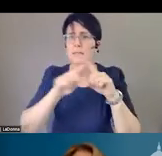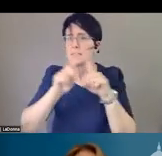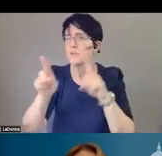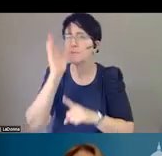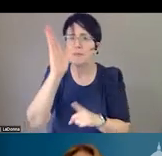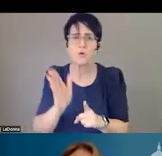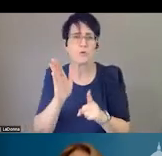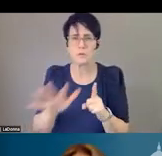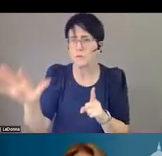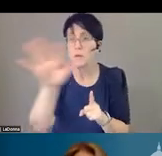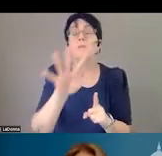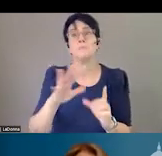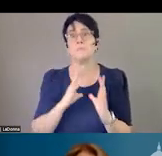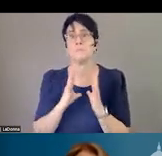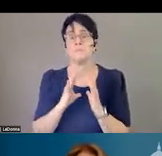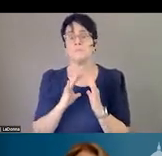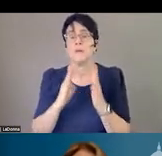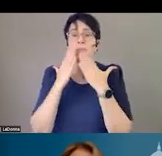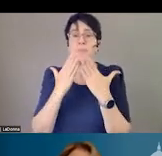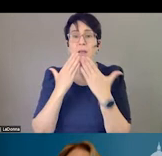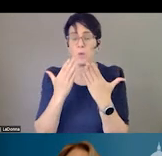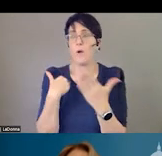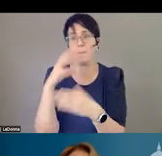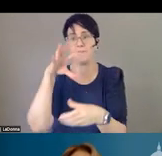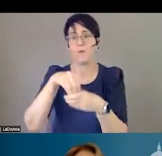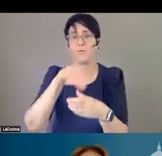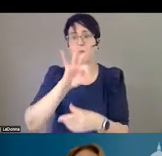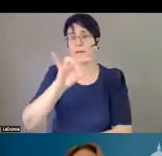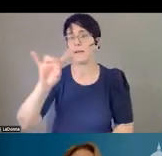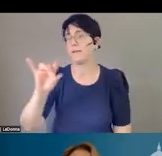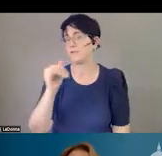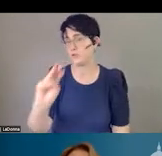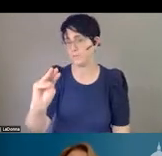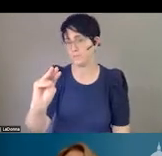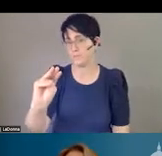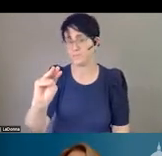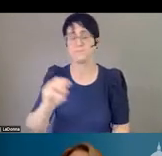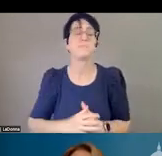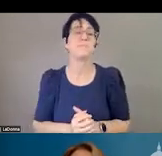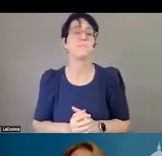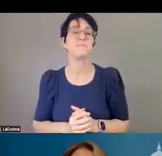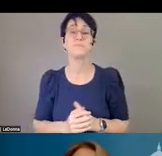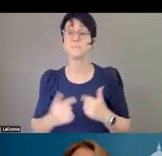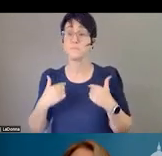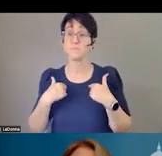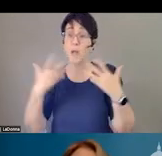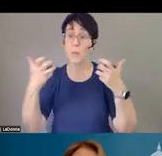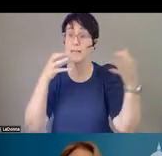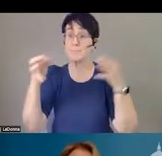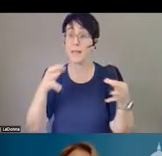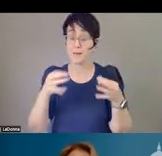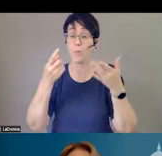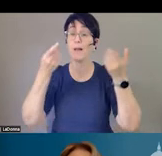And it's such an honor to be here on the 988 Jam. And so, I'm going to talk a little bit about an adventure we had in Arizona